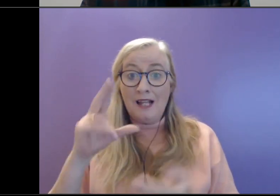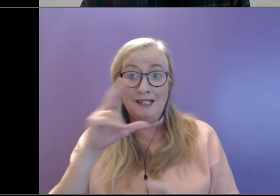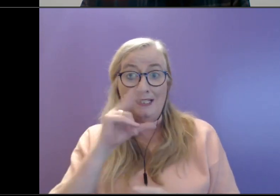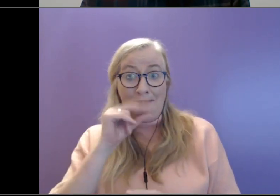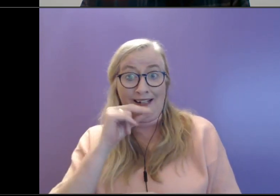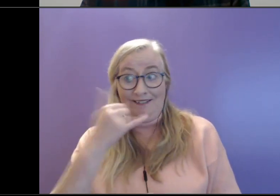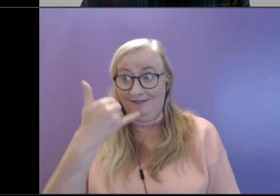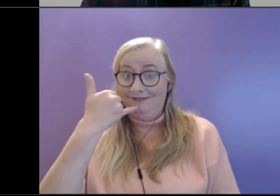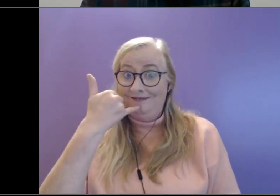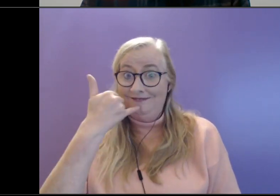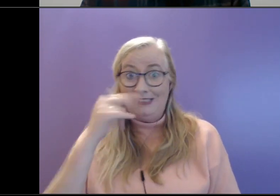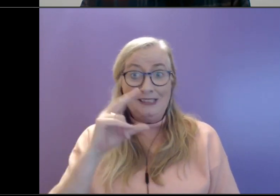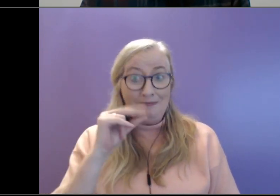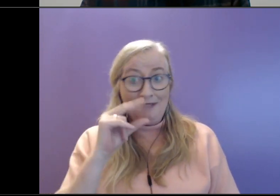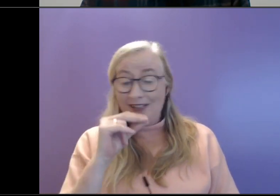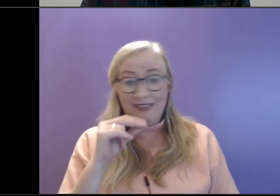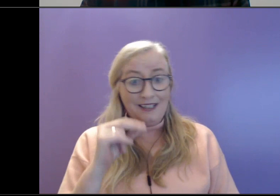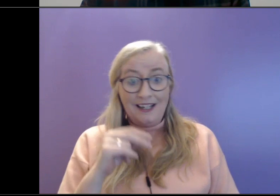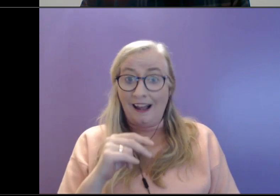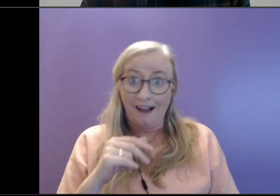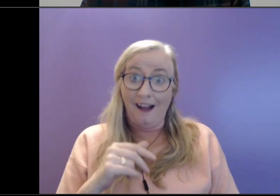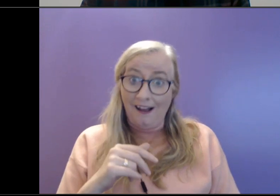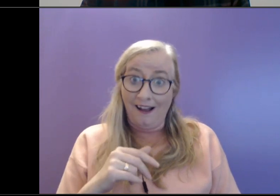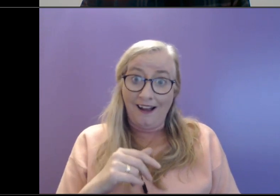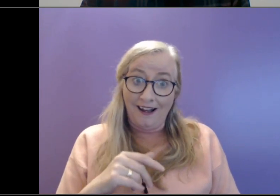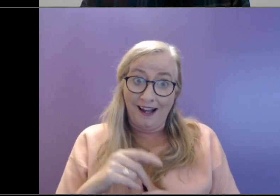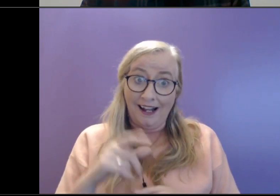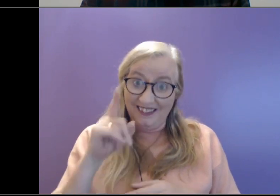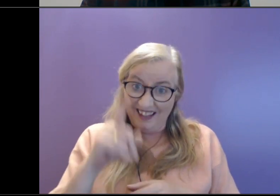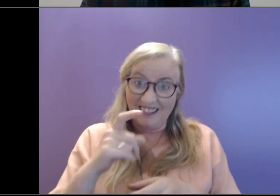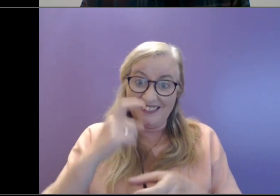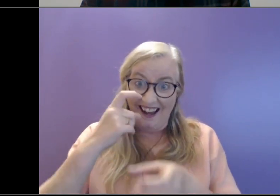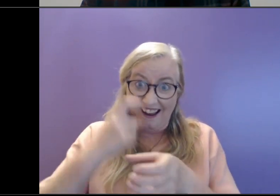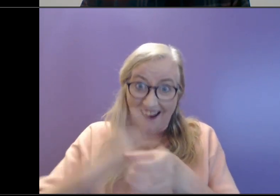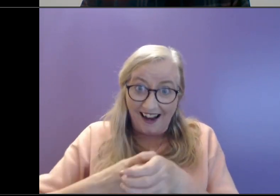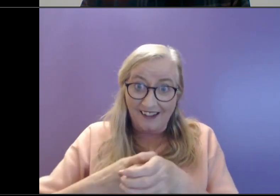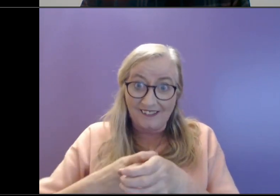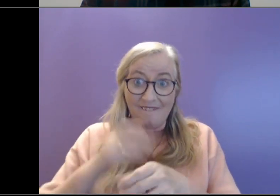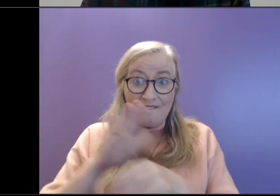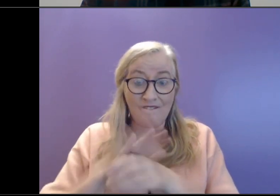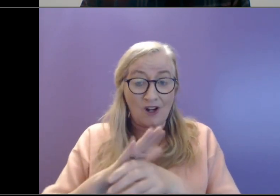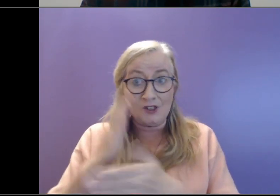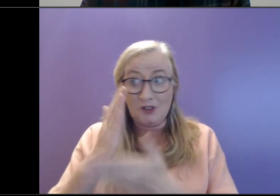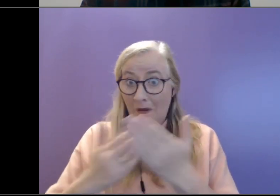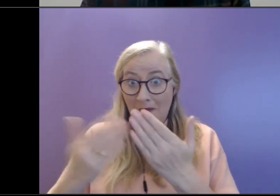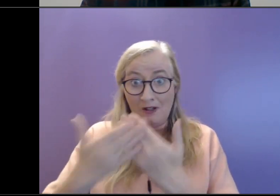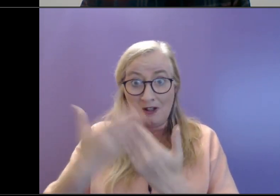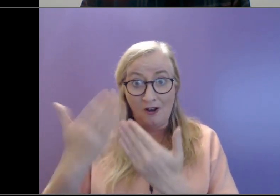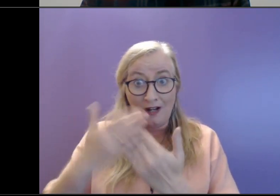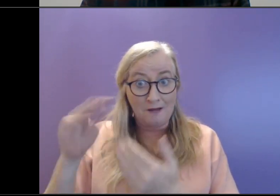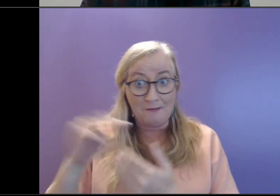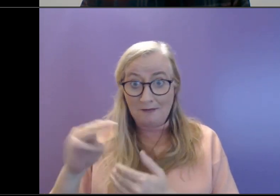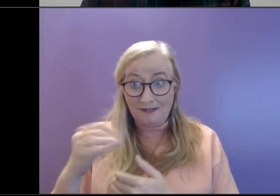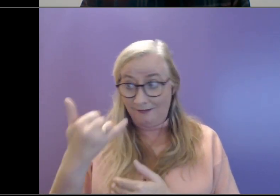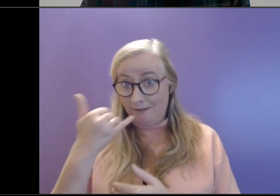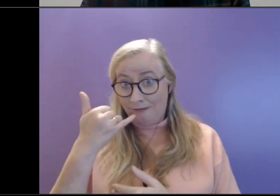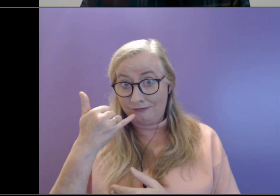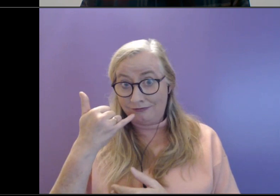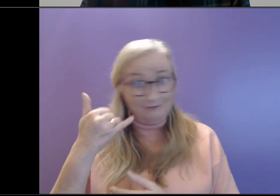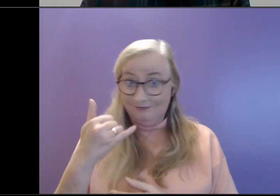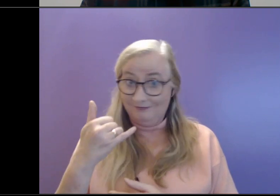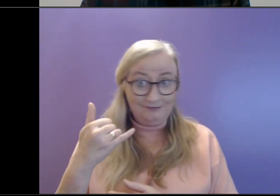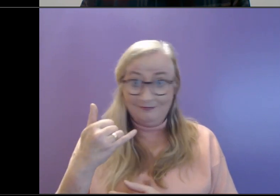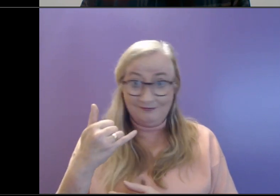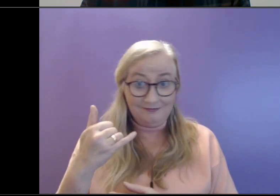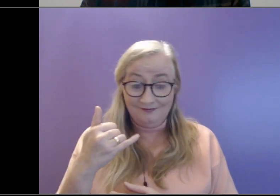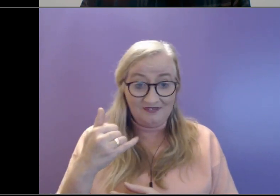that can be pretty excruciating at the best of times for for some young people. But there might be there